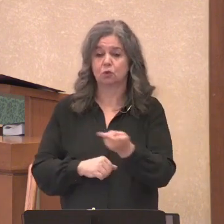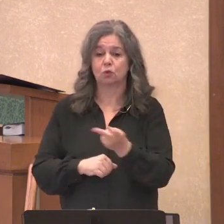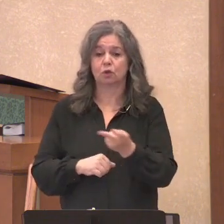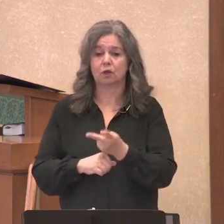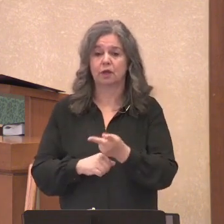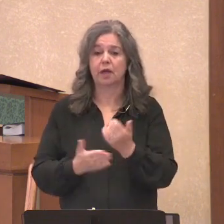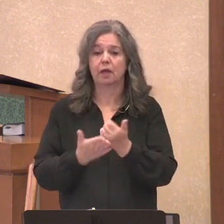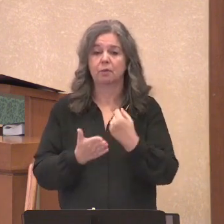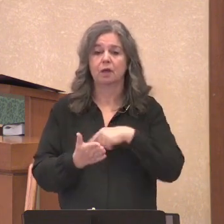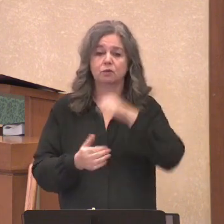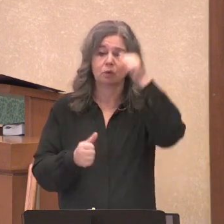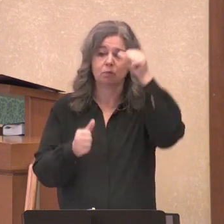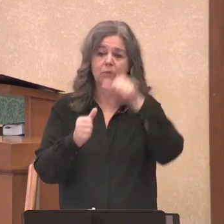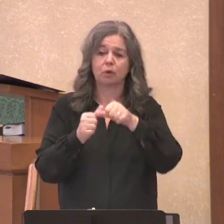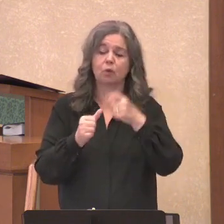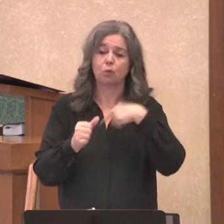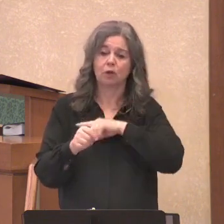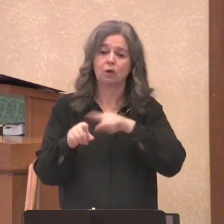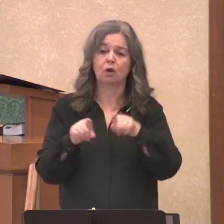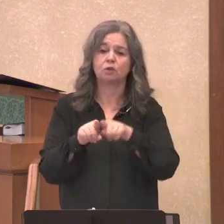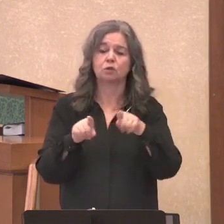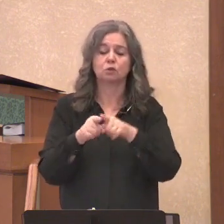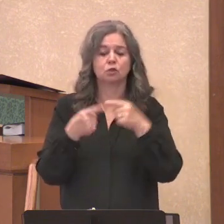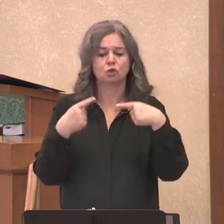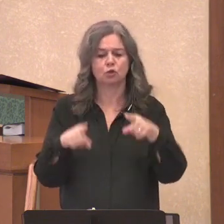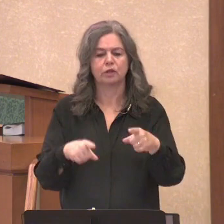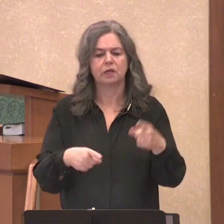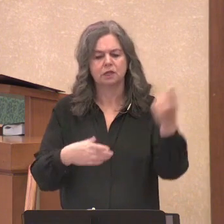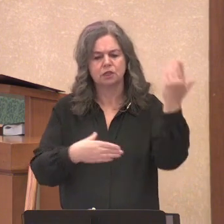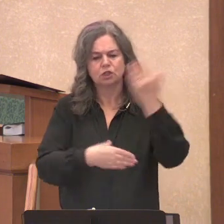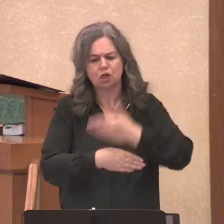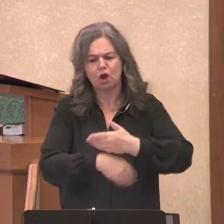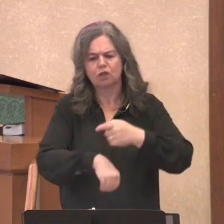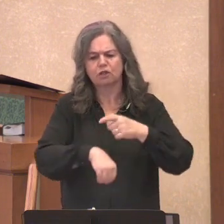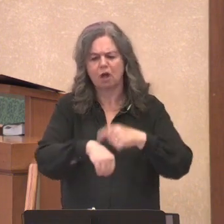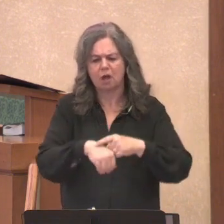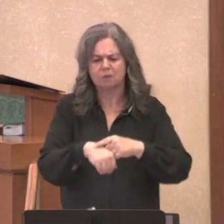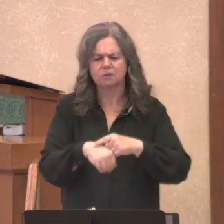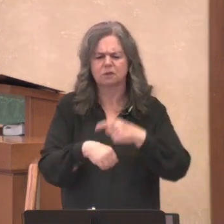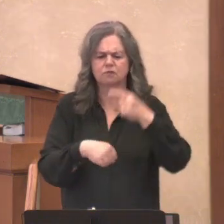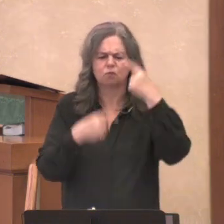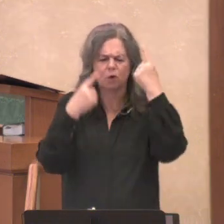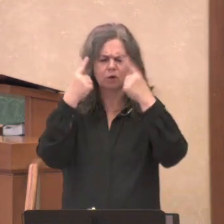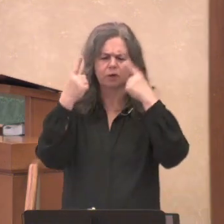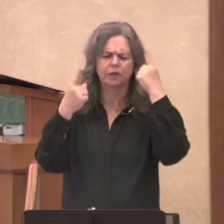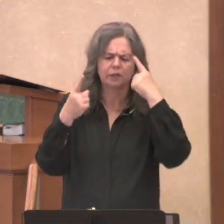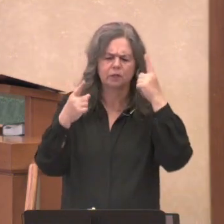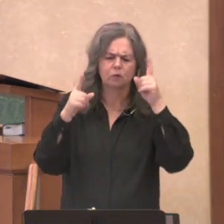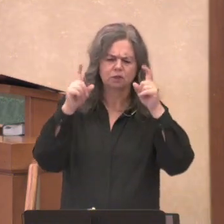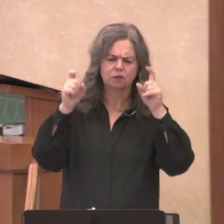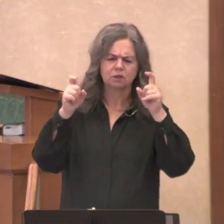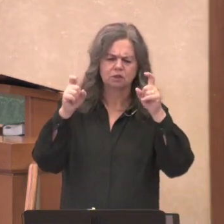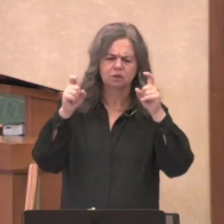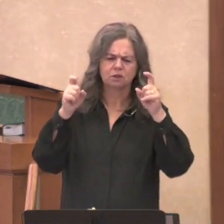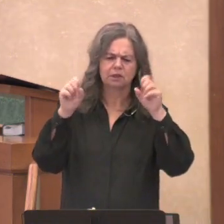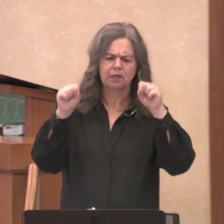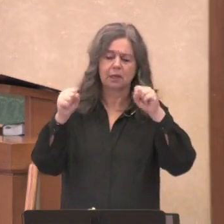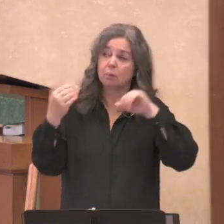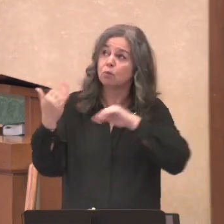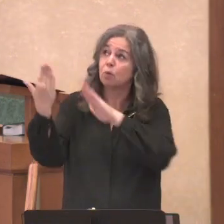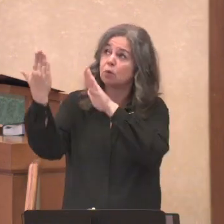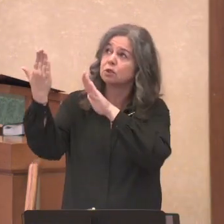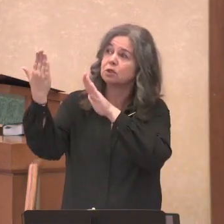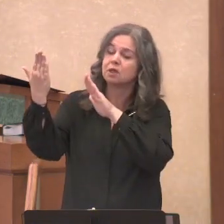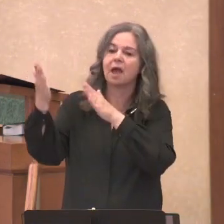being reminded that we too, in those dark places of our wonderings and questionings, can come to Jesus and ask,